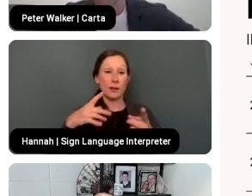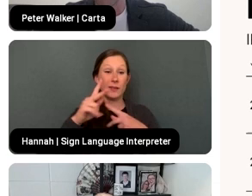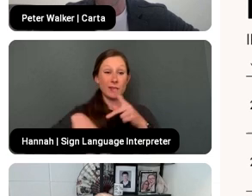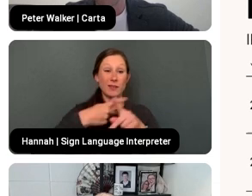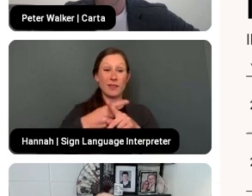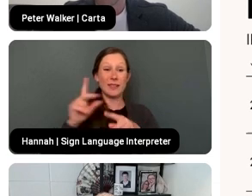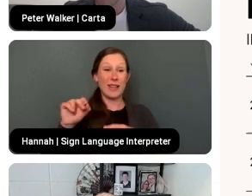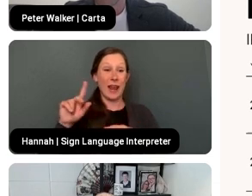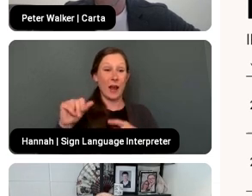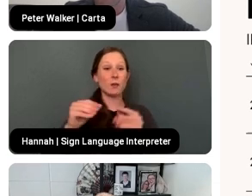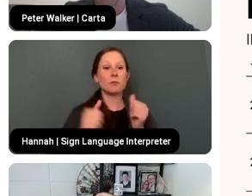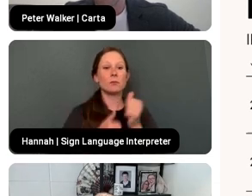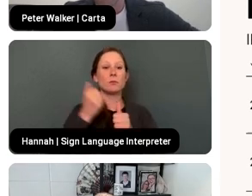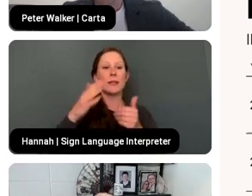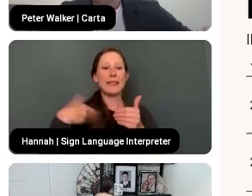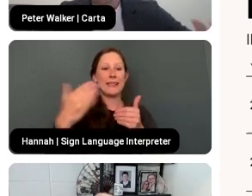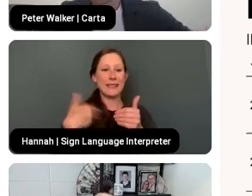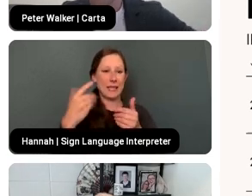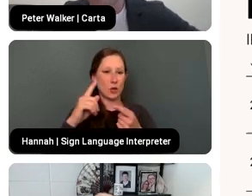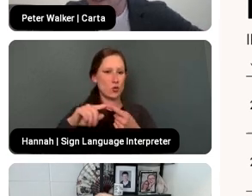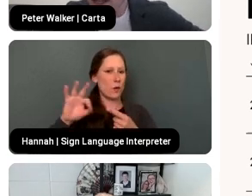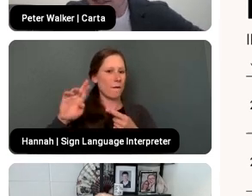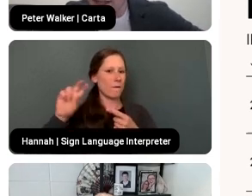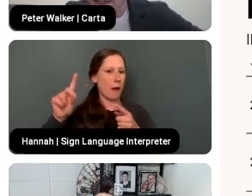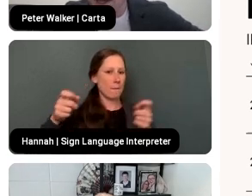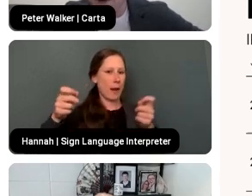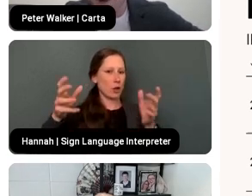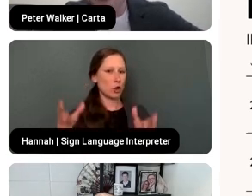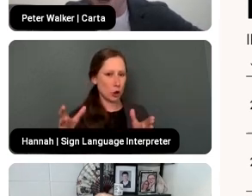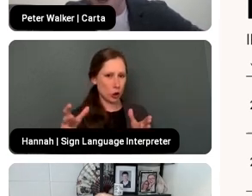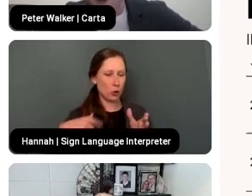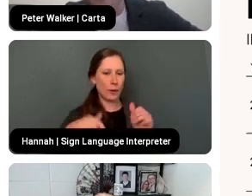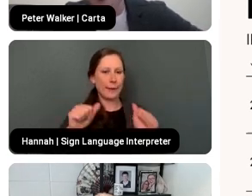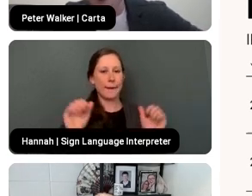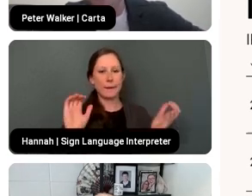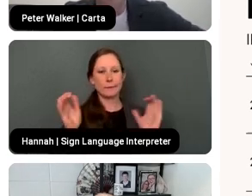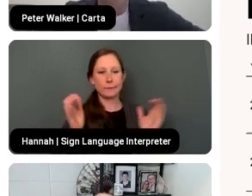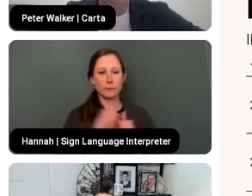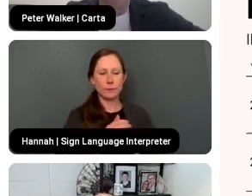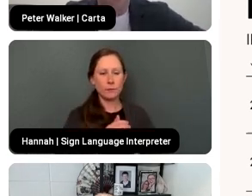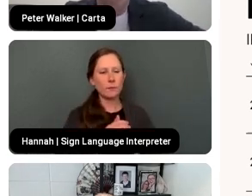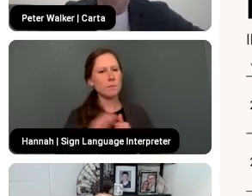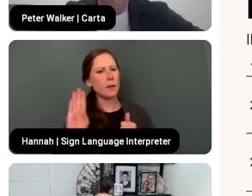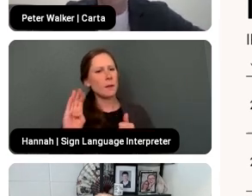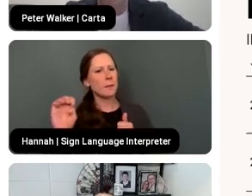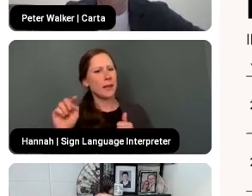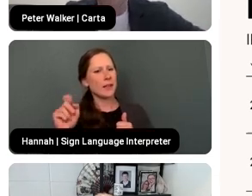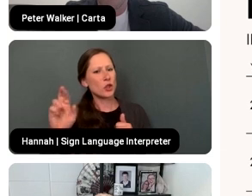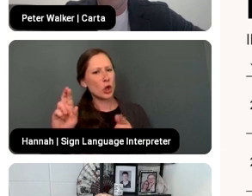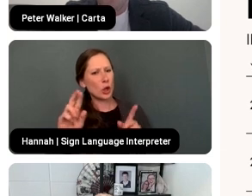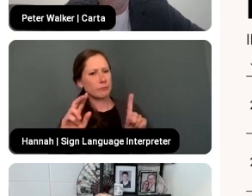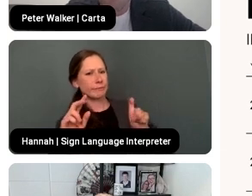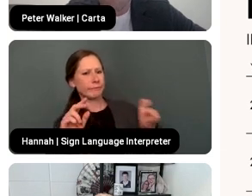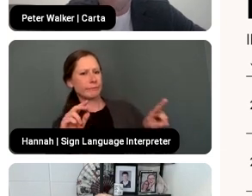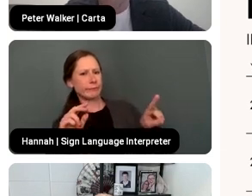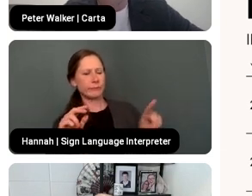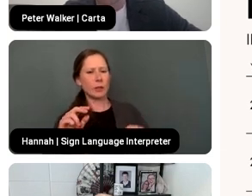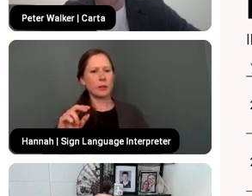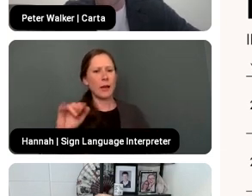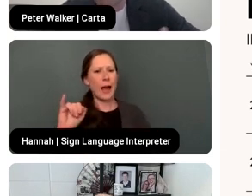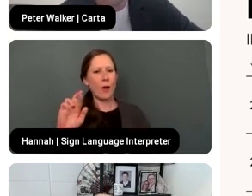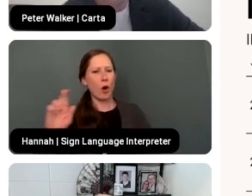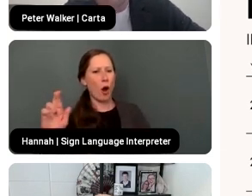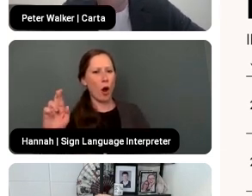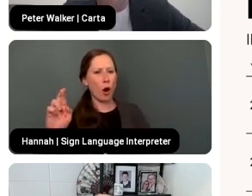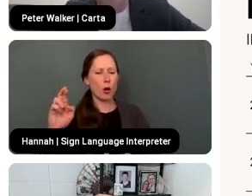accessible to fund managers. Beeser, anything that stands out around IRR or even on a more meta level, how should fund